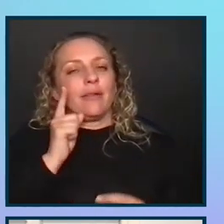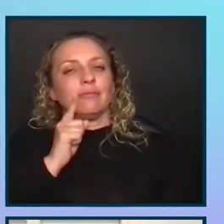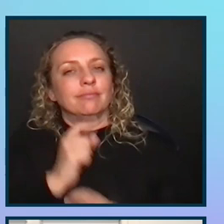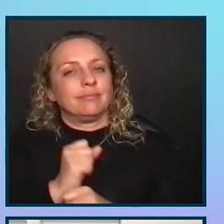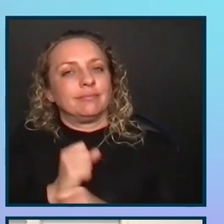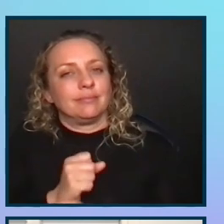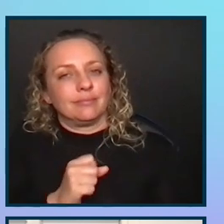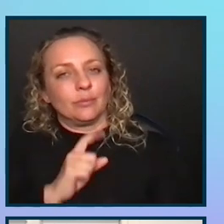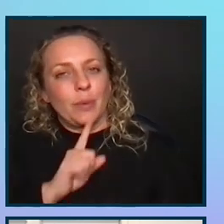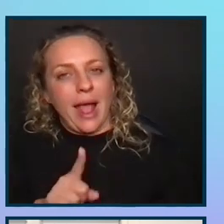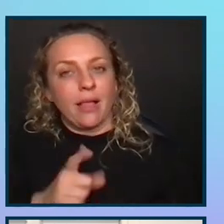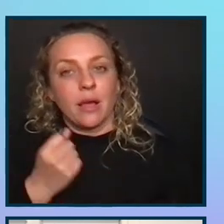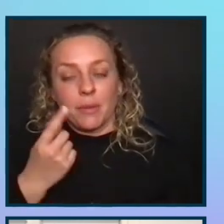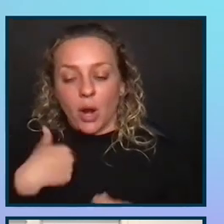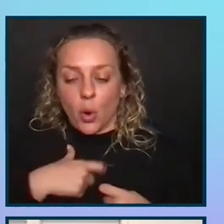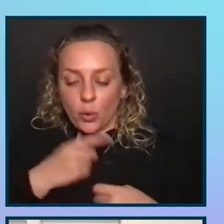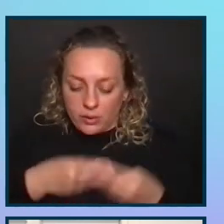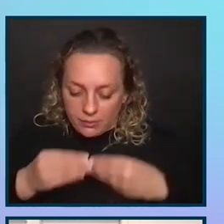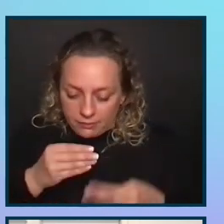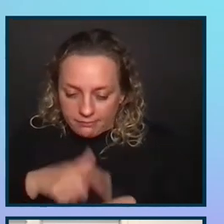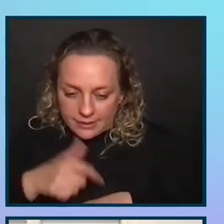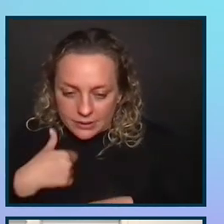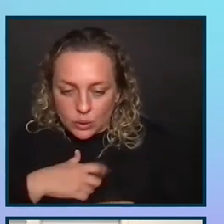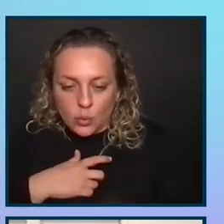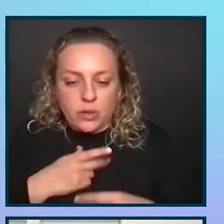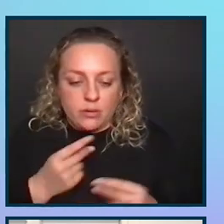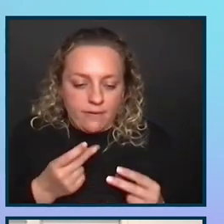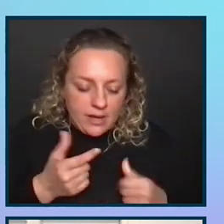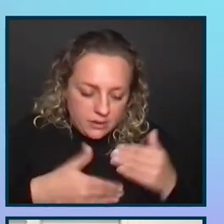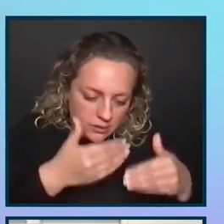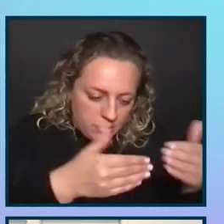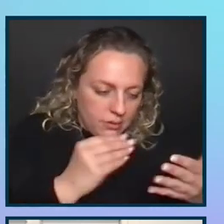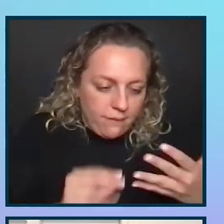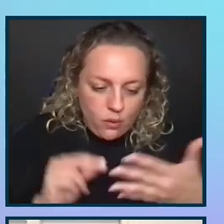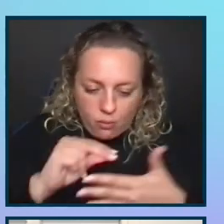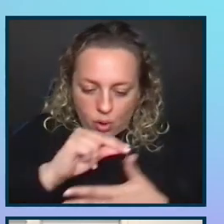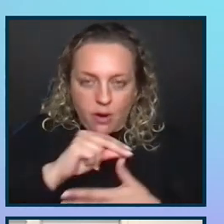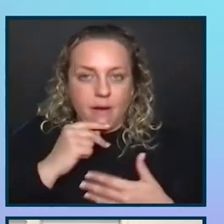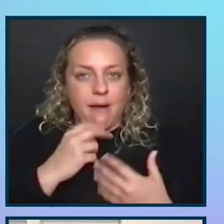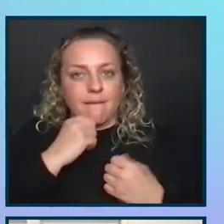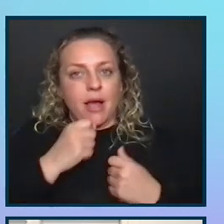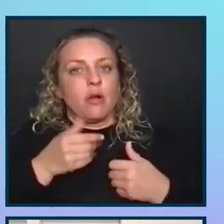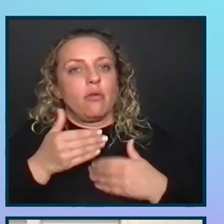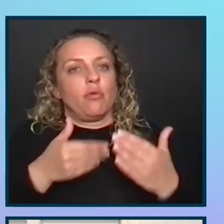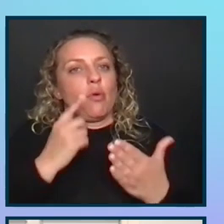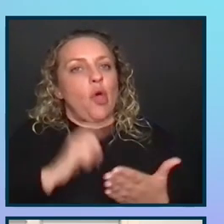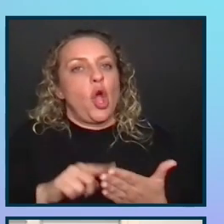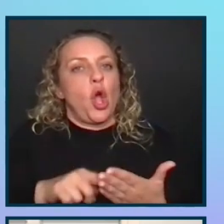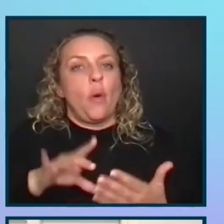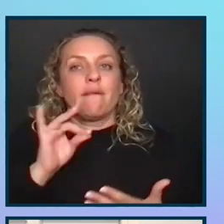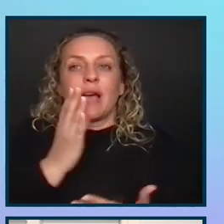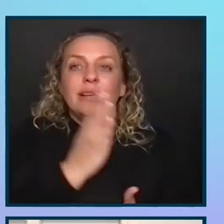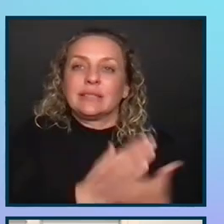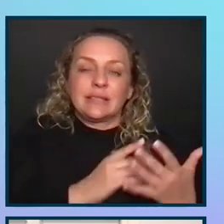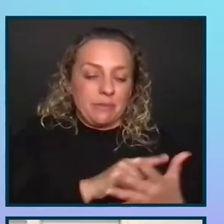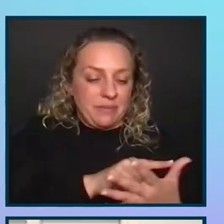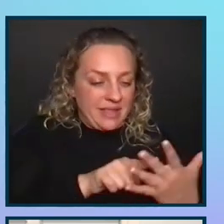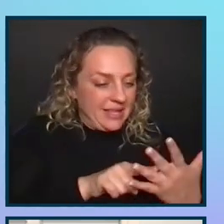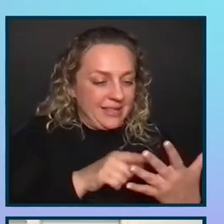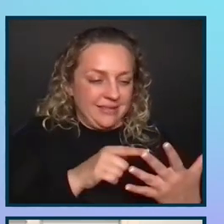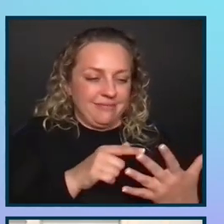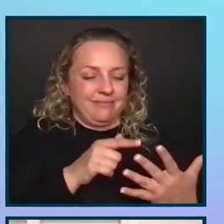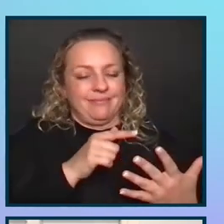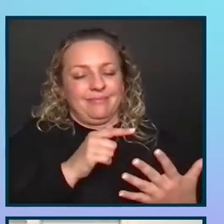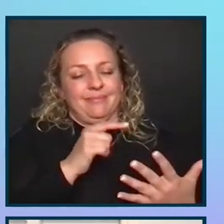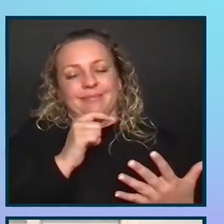faster and make real-time decisions based on priority and value throughout the audit. So if we found that something was no longer useful for us